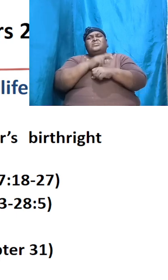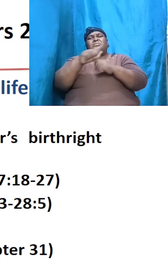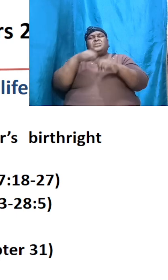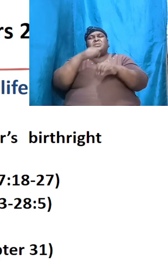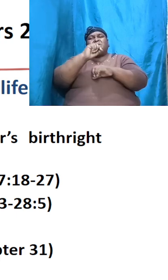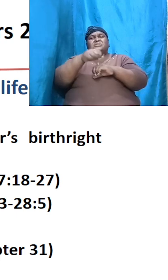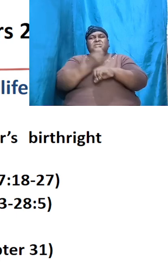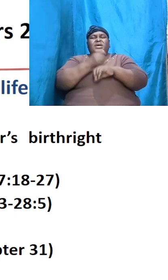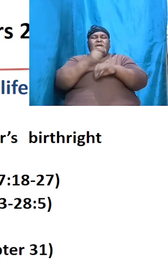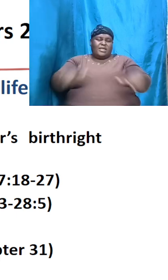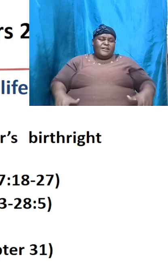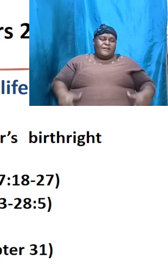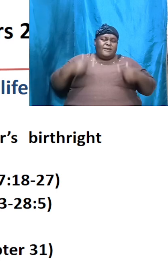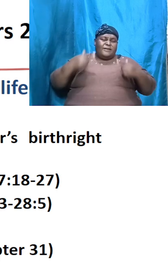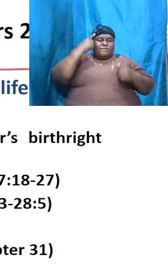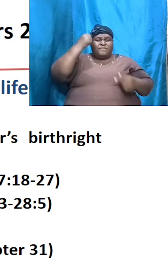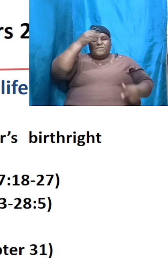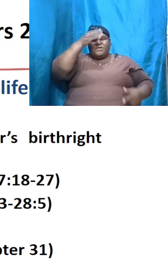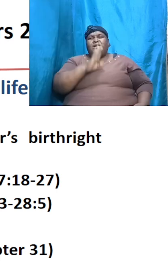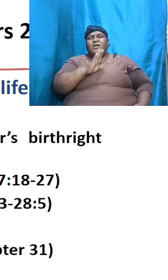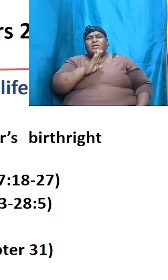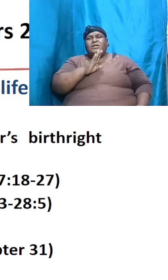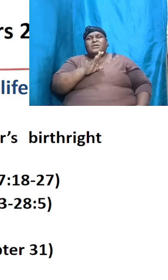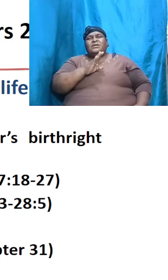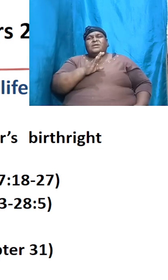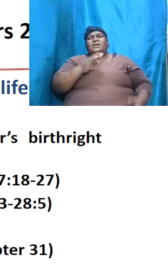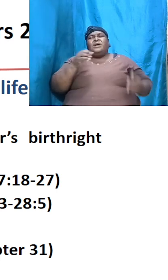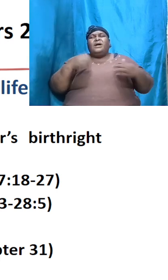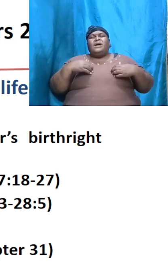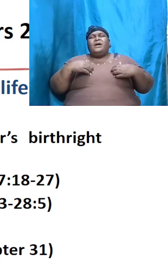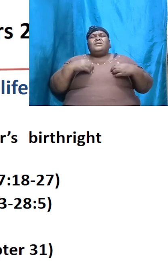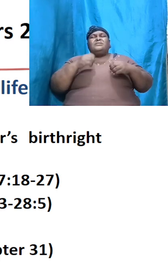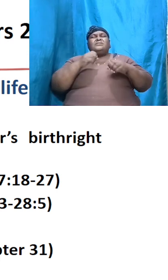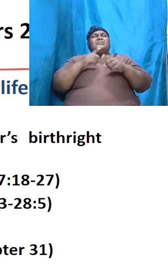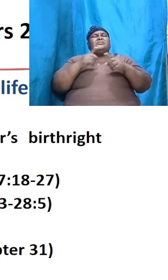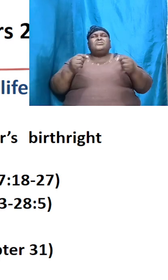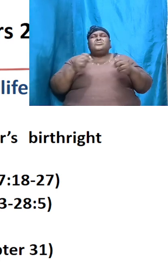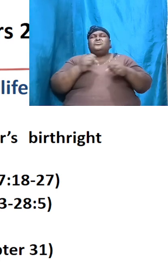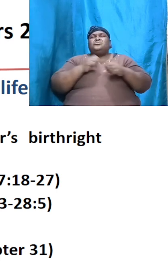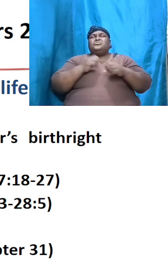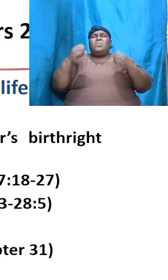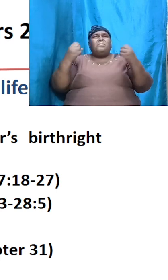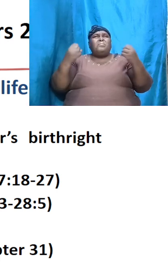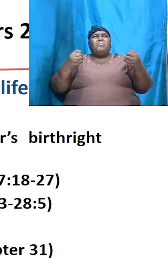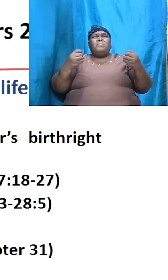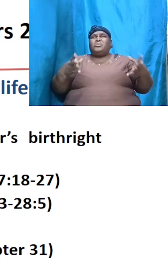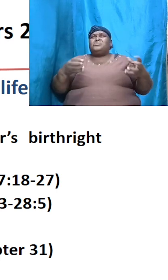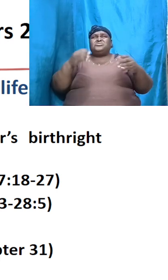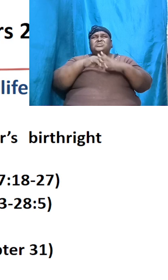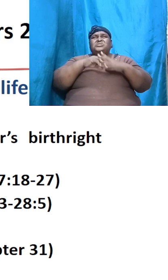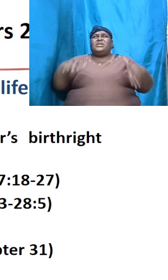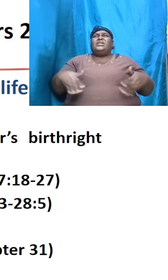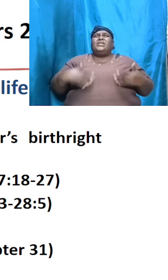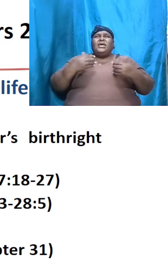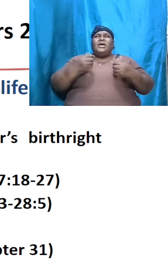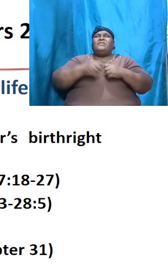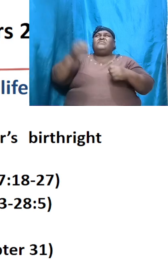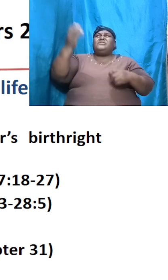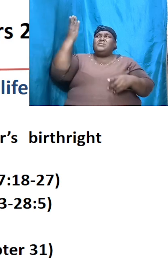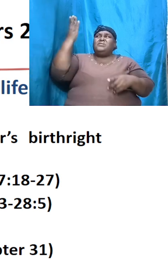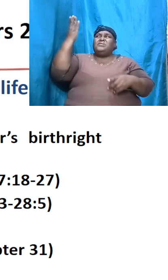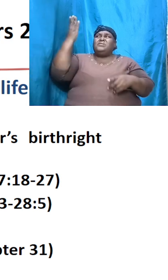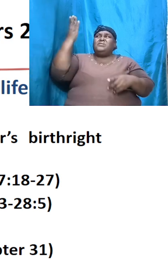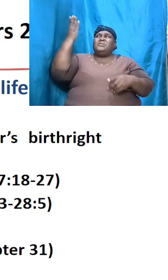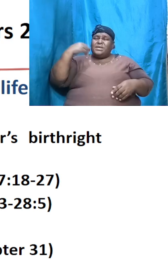to live for God because he had done so much in the past that was wrong and deceived his father he kind of conned his brother although